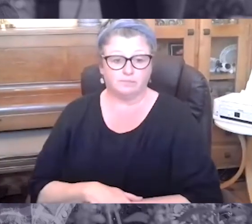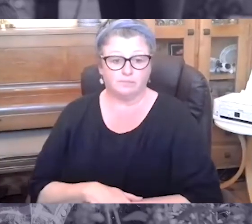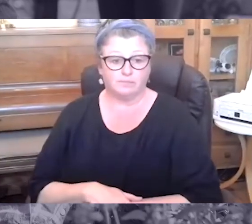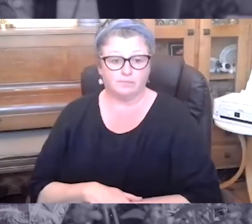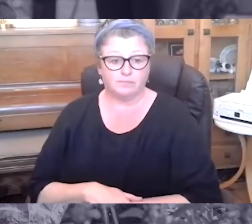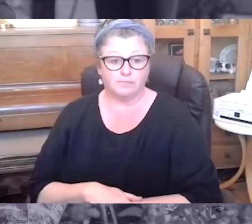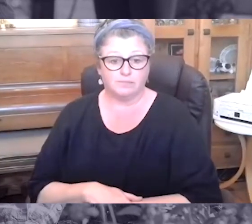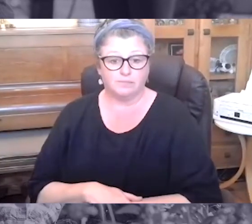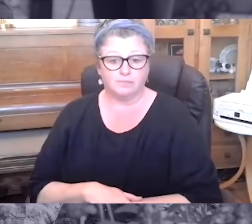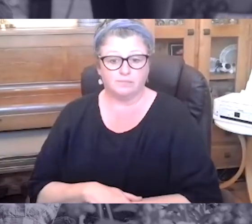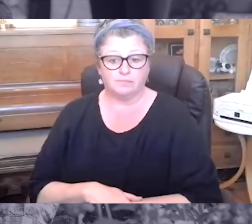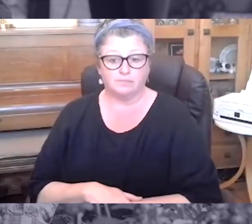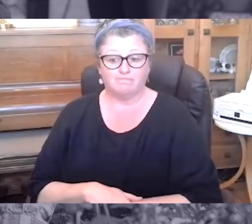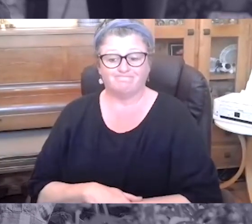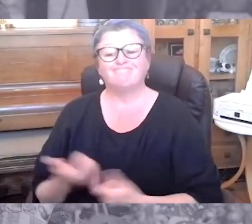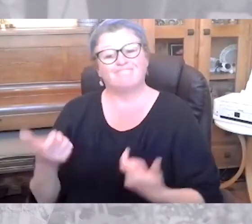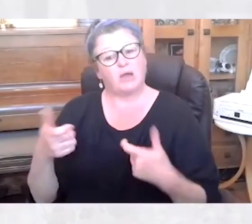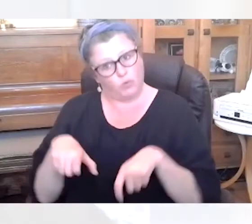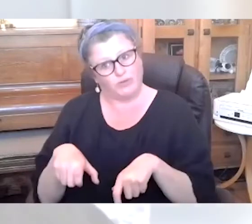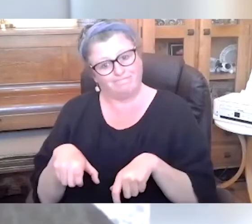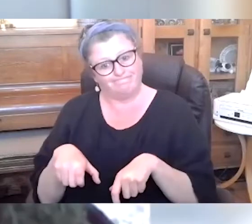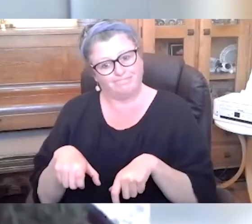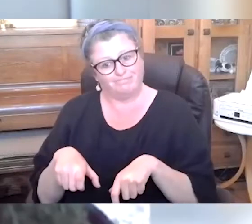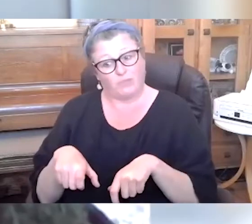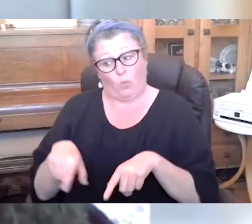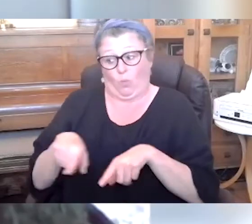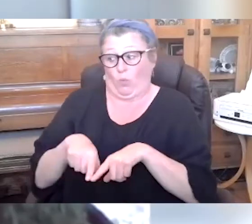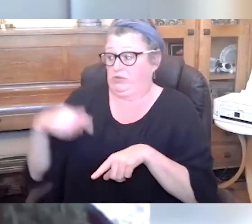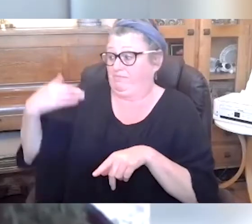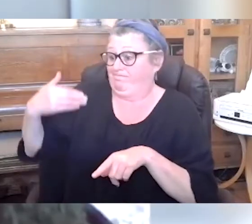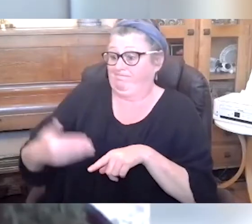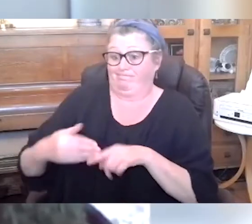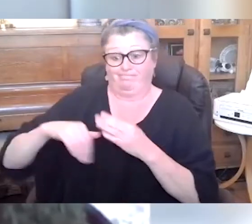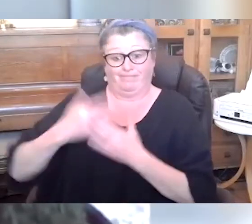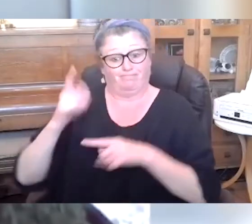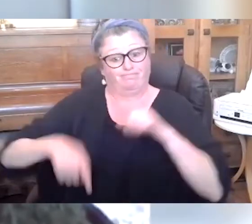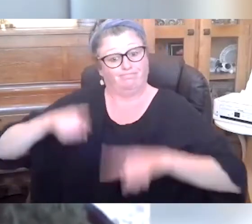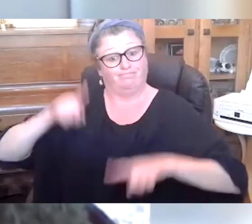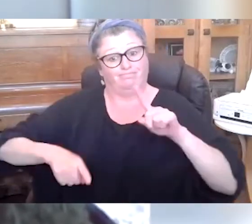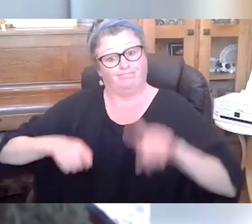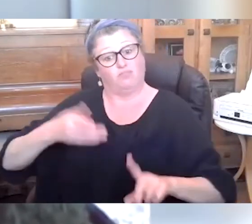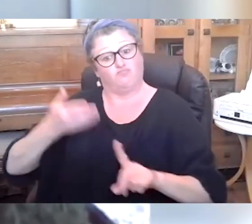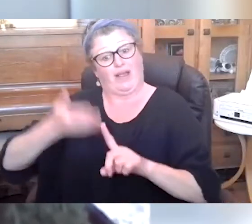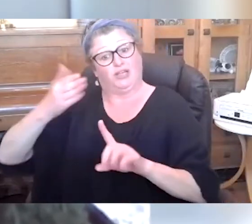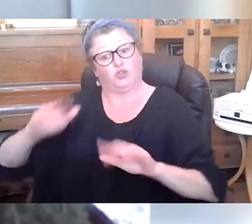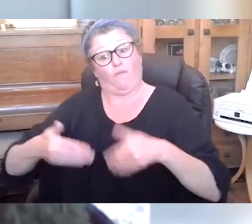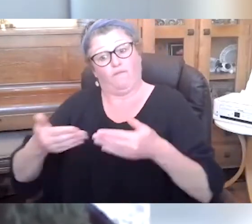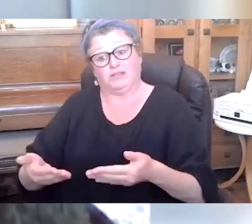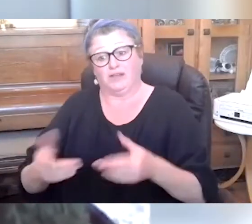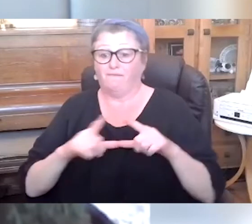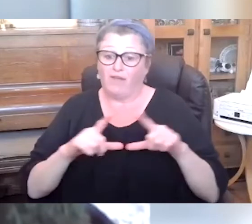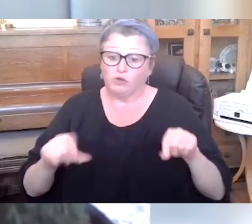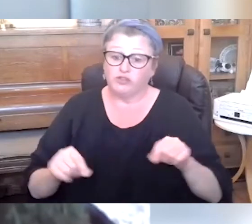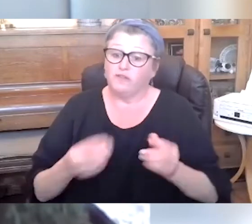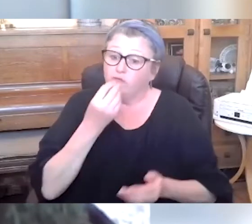Whilst we're in lockdown, we have also developed a wide range of online recognition offers where vouchers for grocery shops